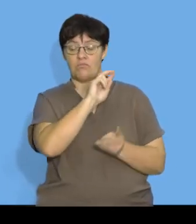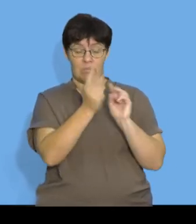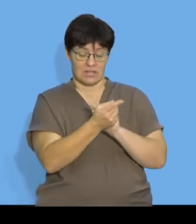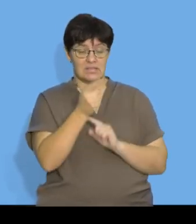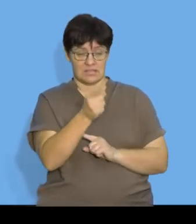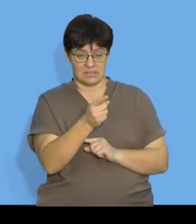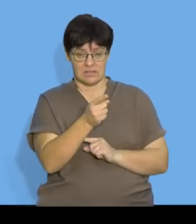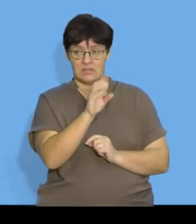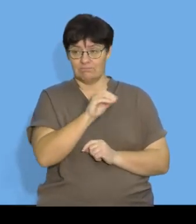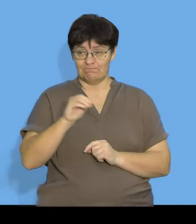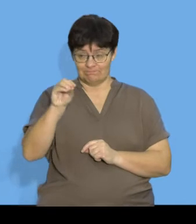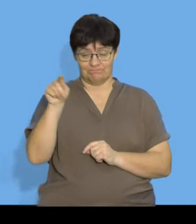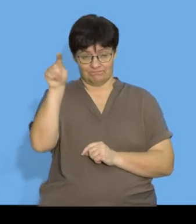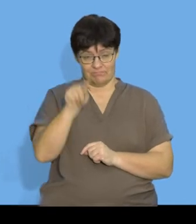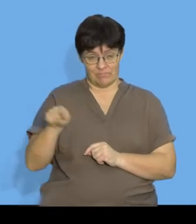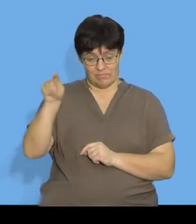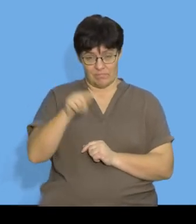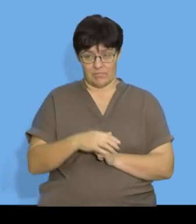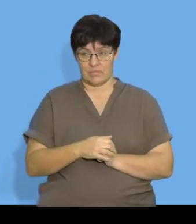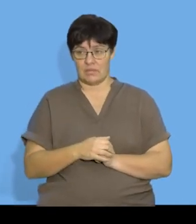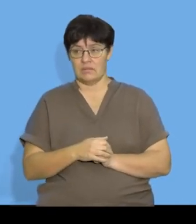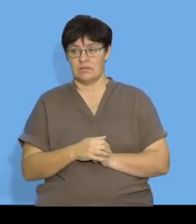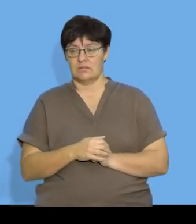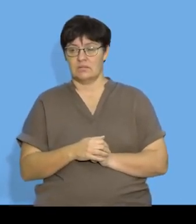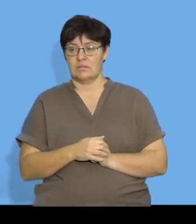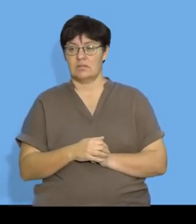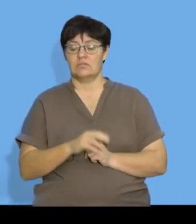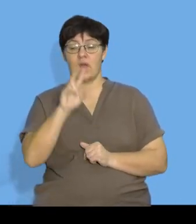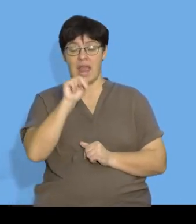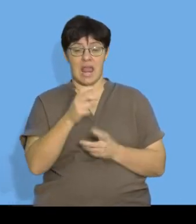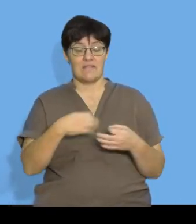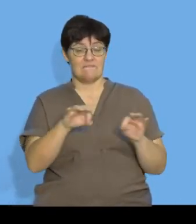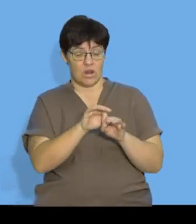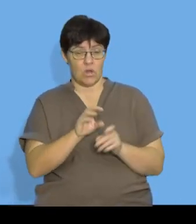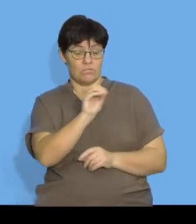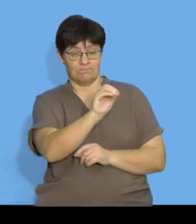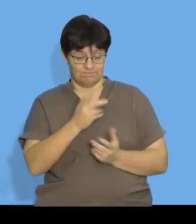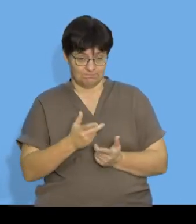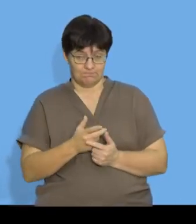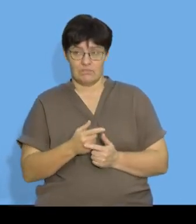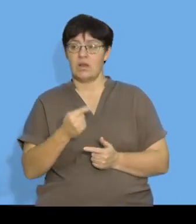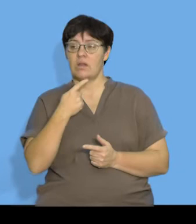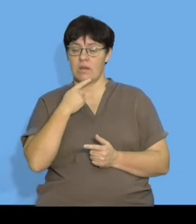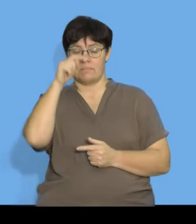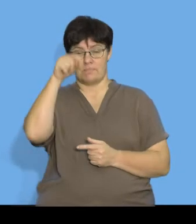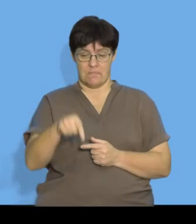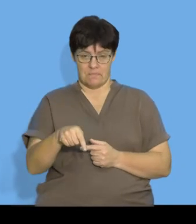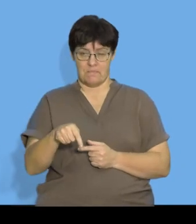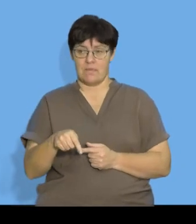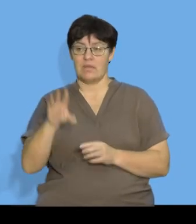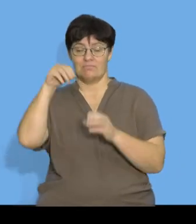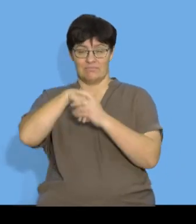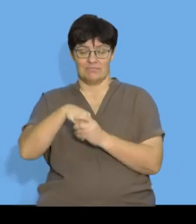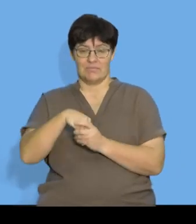I'm substituting N for here so I've stated the N value that I'm substituting and I'm substituting into N